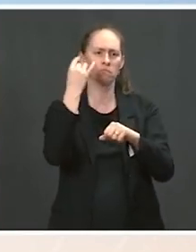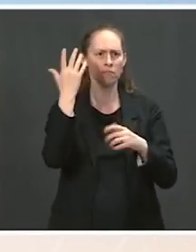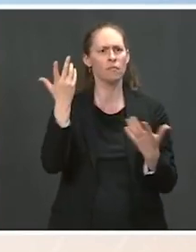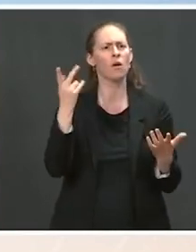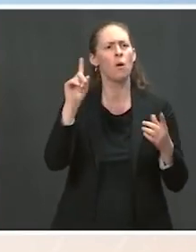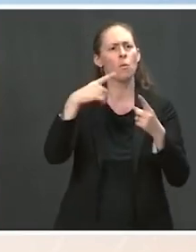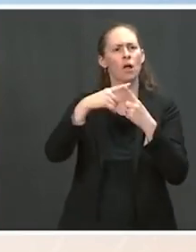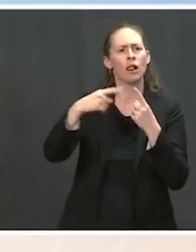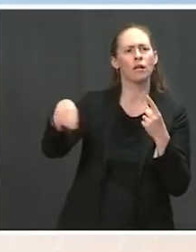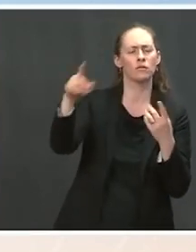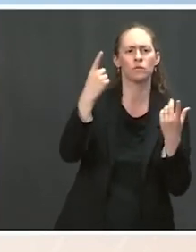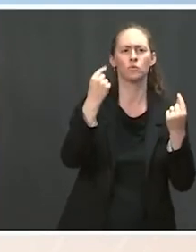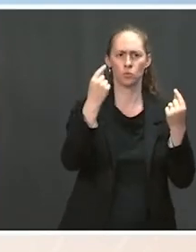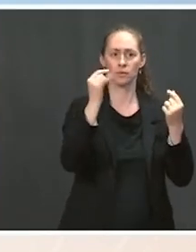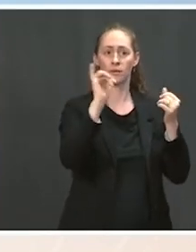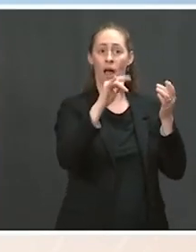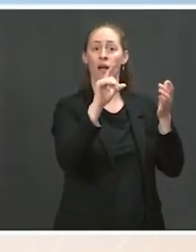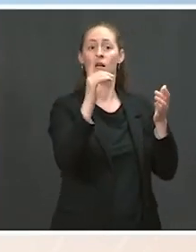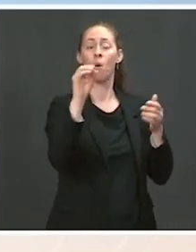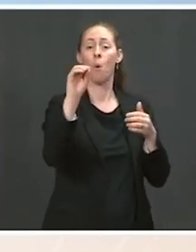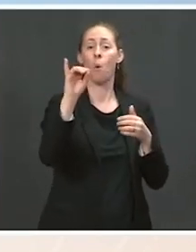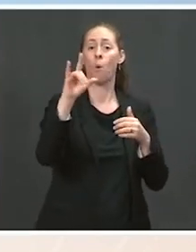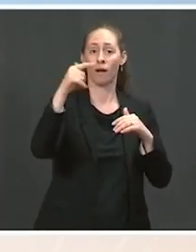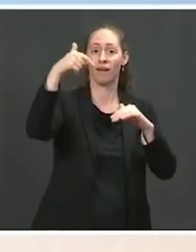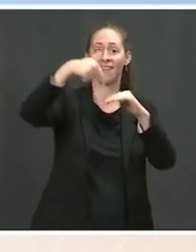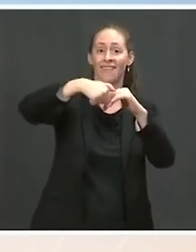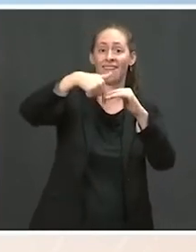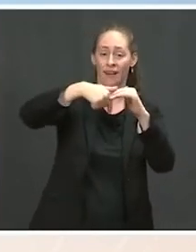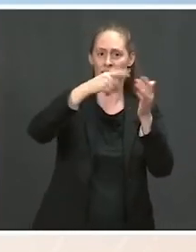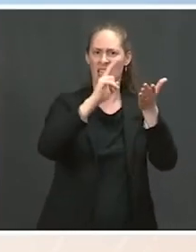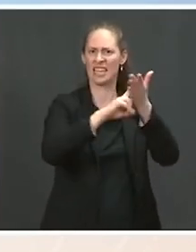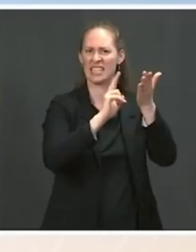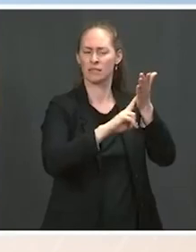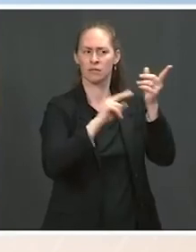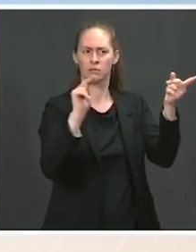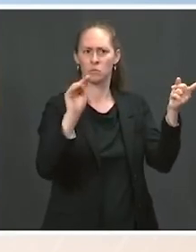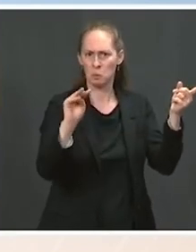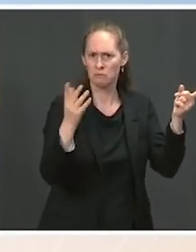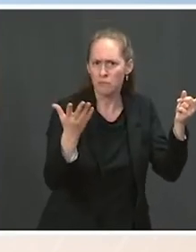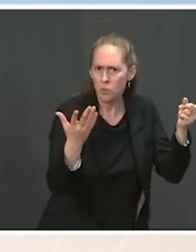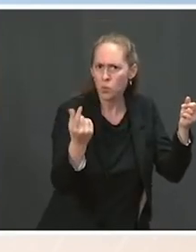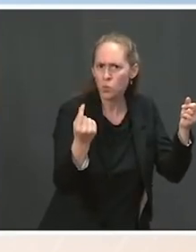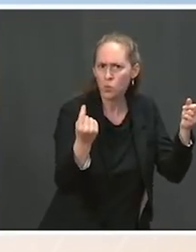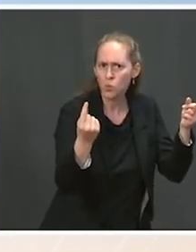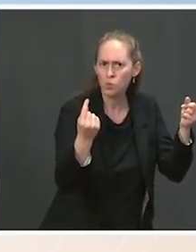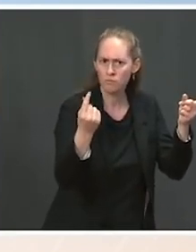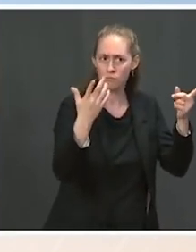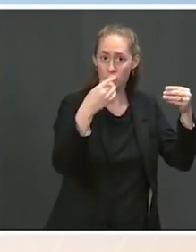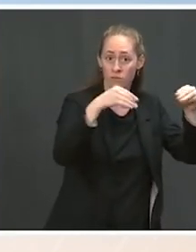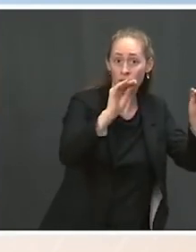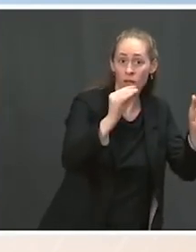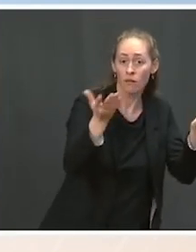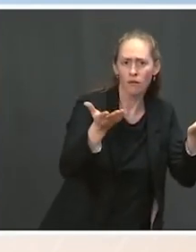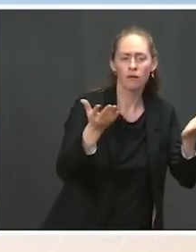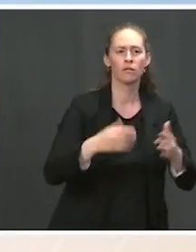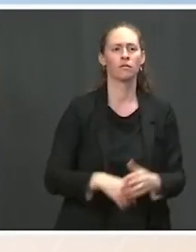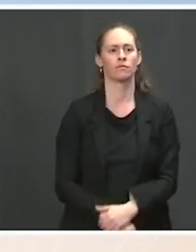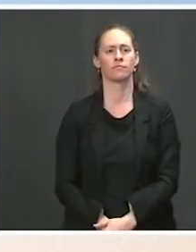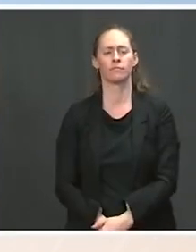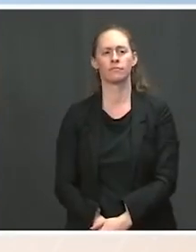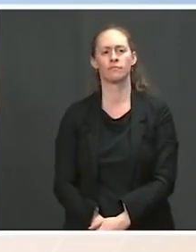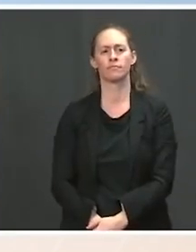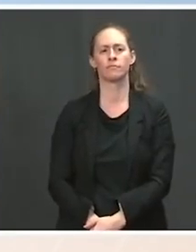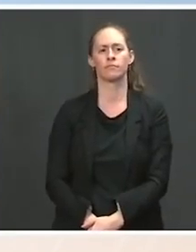the U.S. Gulf of Mexico? Once we are — once we — so, existing leases are already happening.